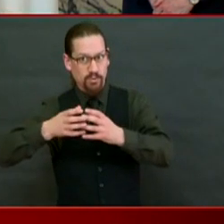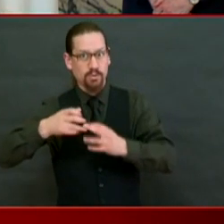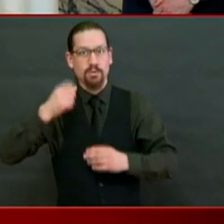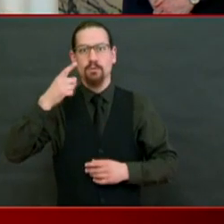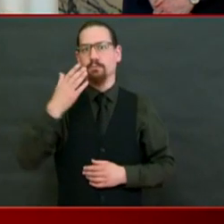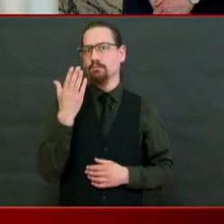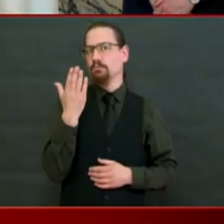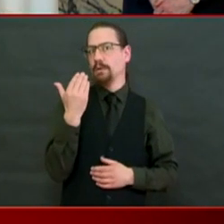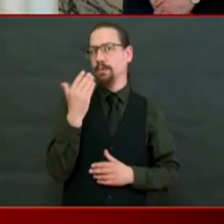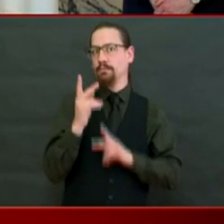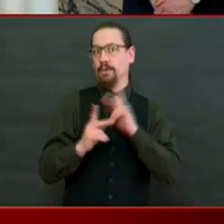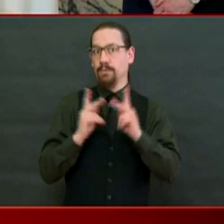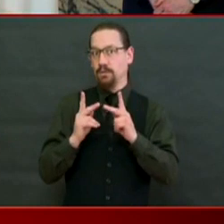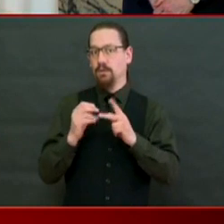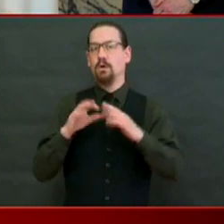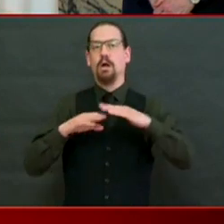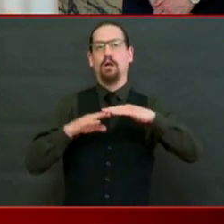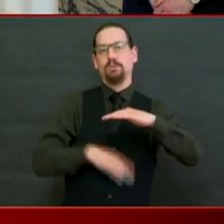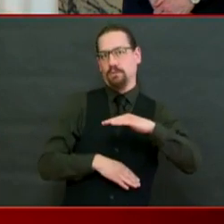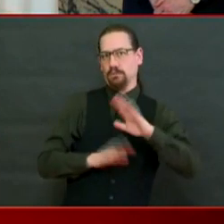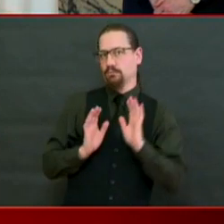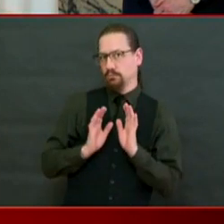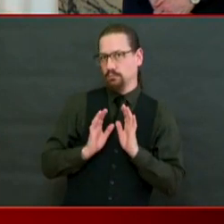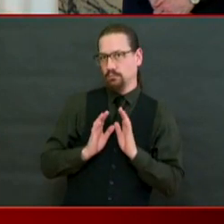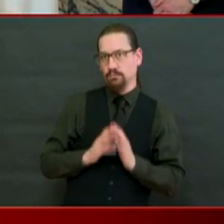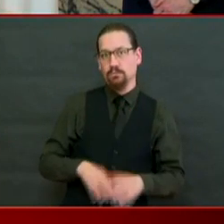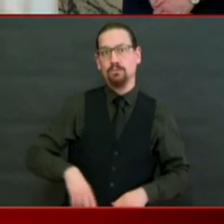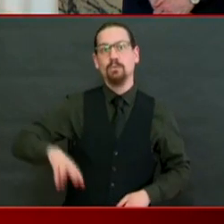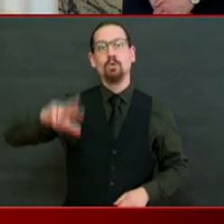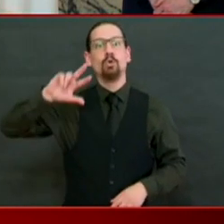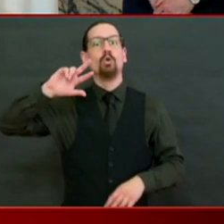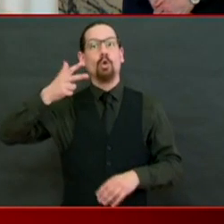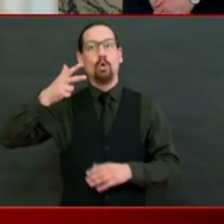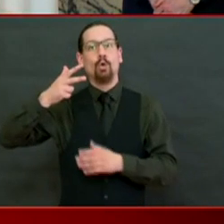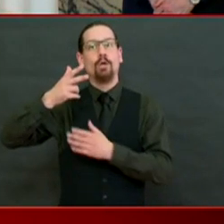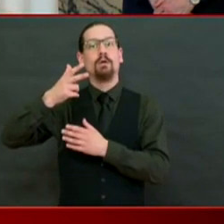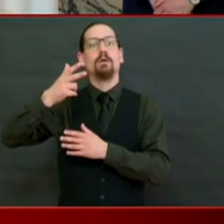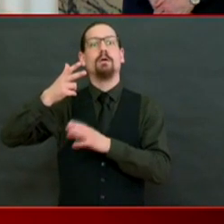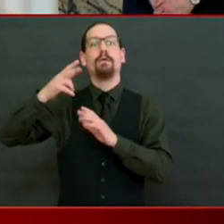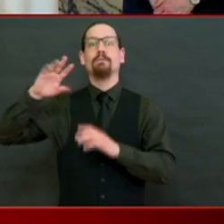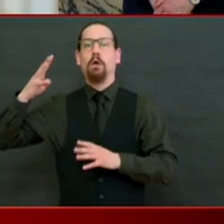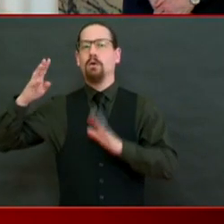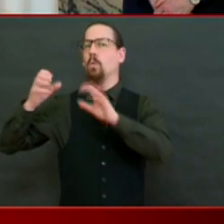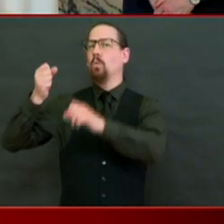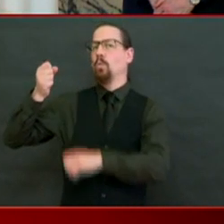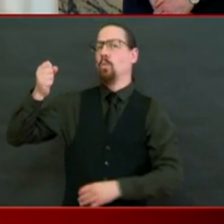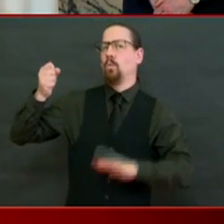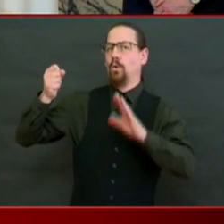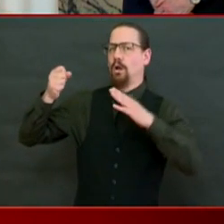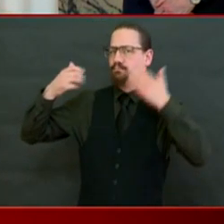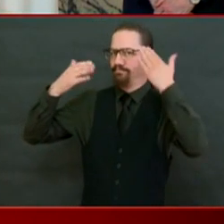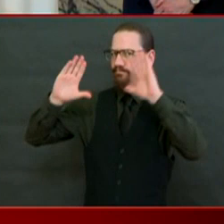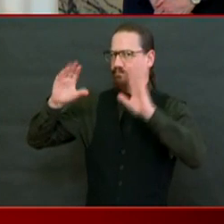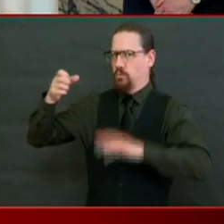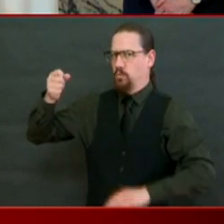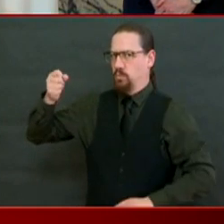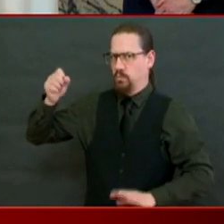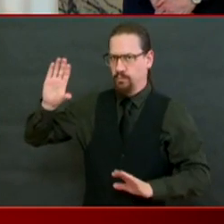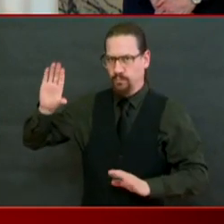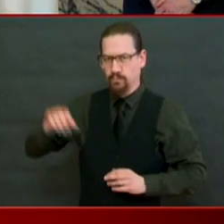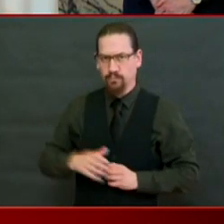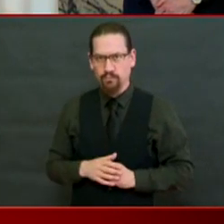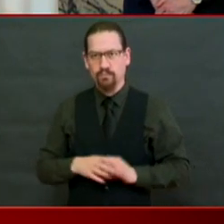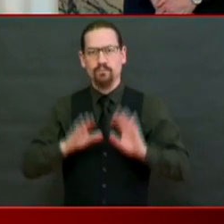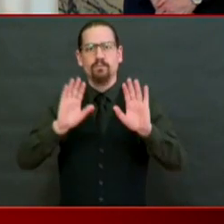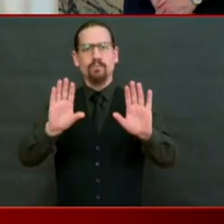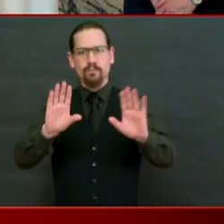So, the question that I'm getting a lot of every single day is, hey, Governor, what about